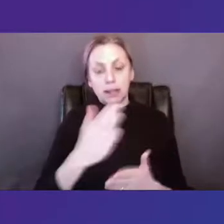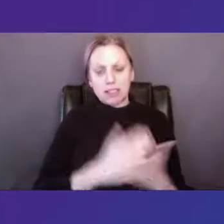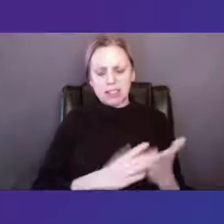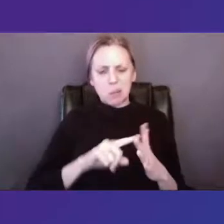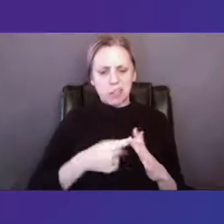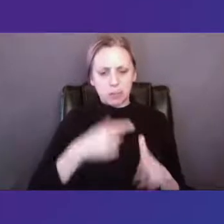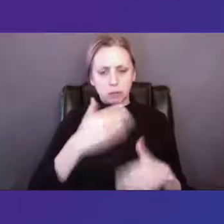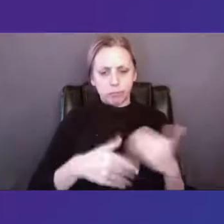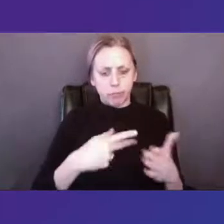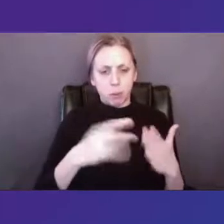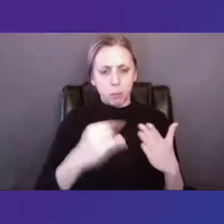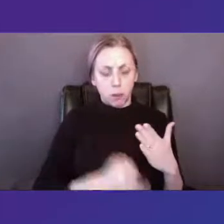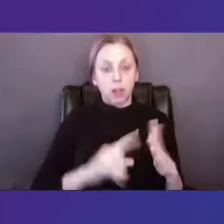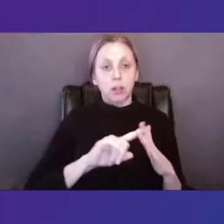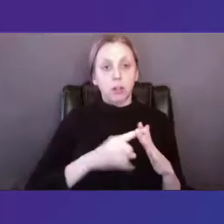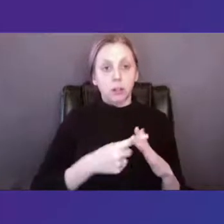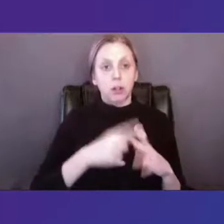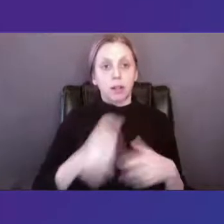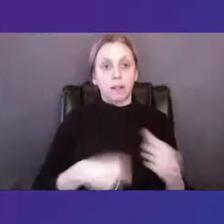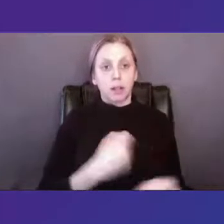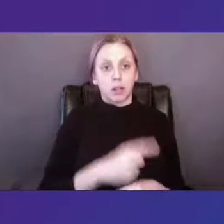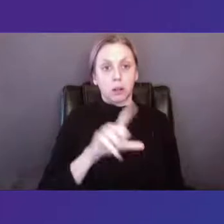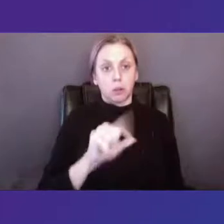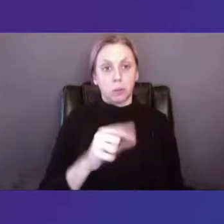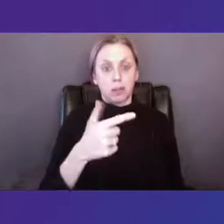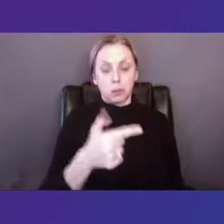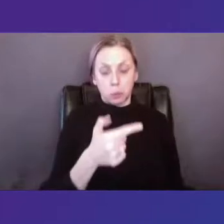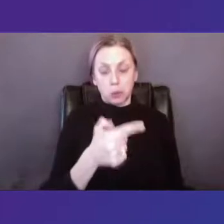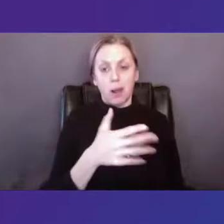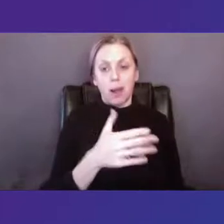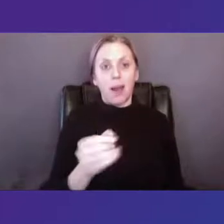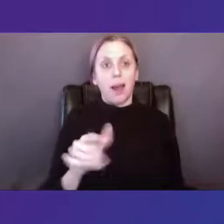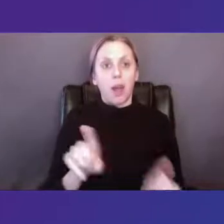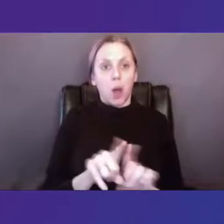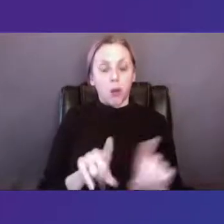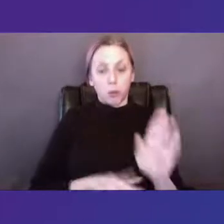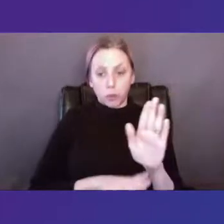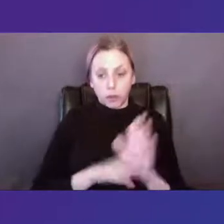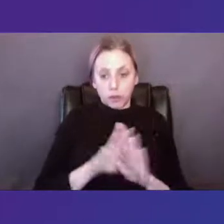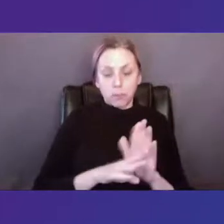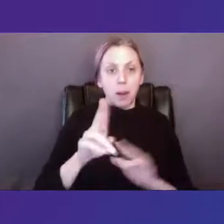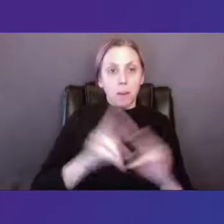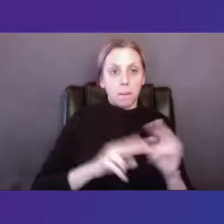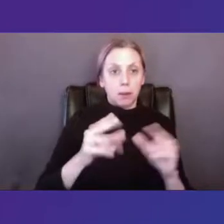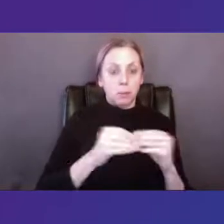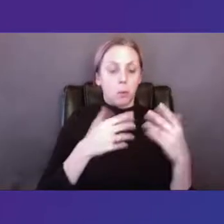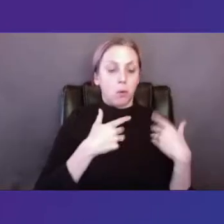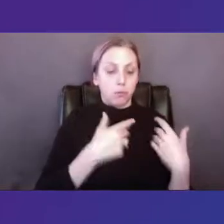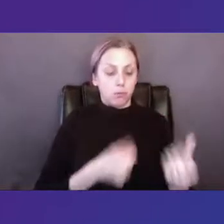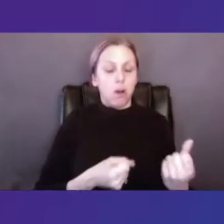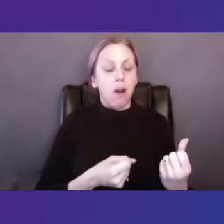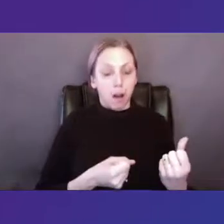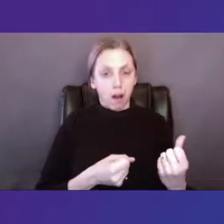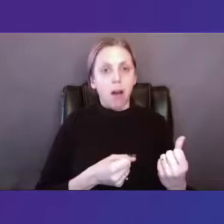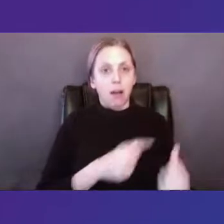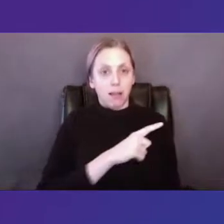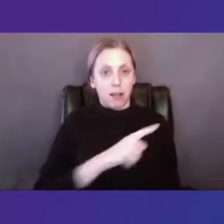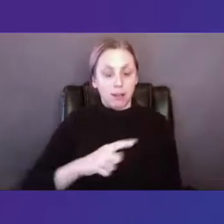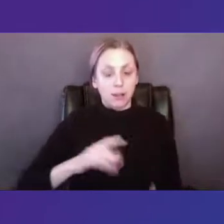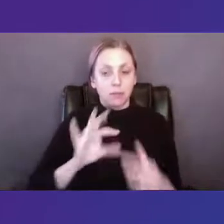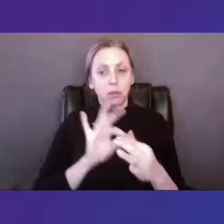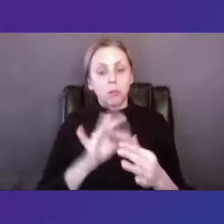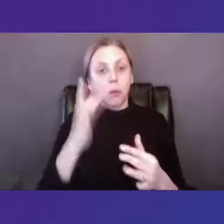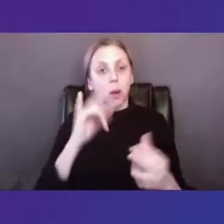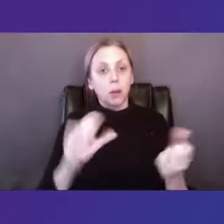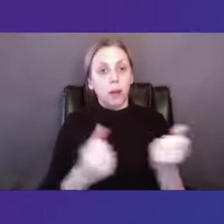uh started in 2021 and to build strong legislative relationships to better advocate